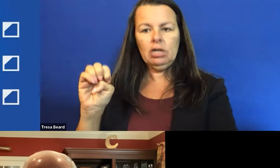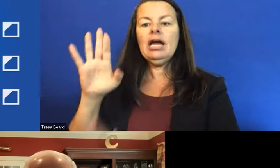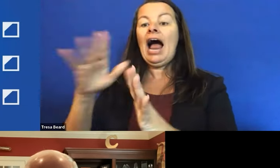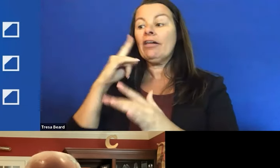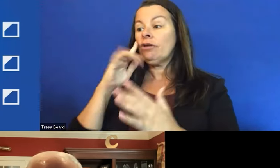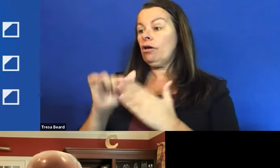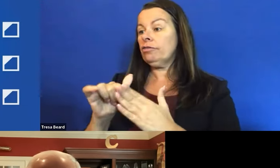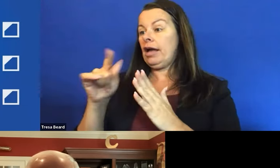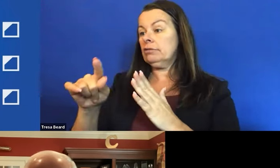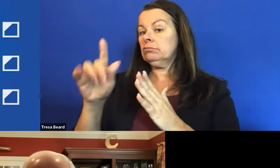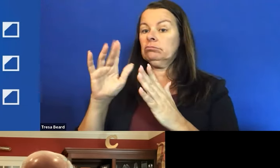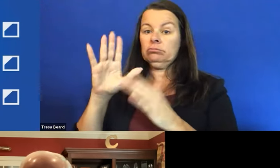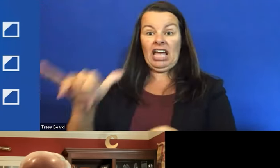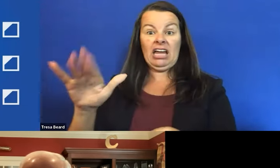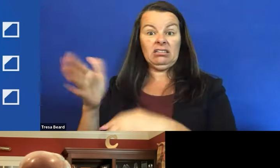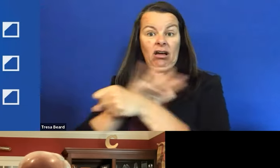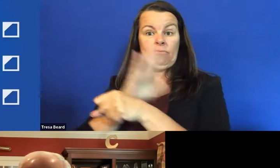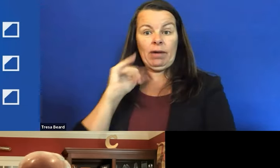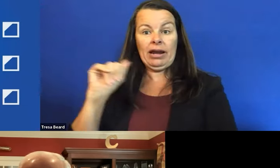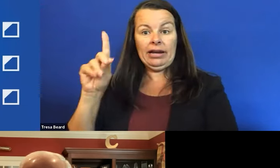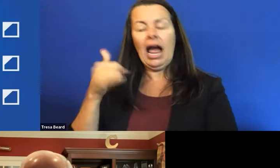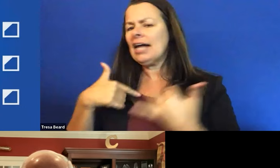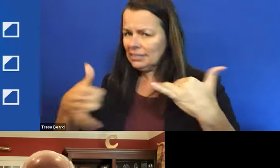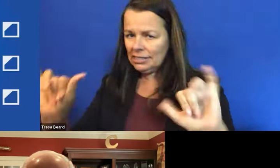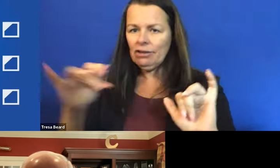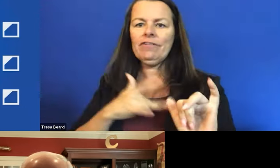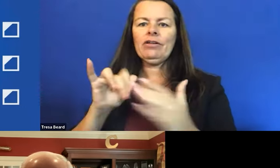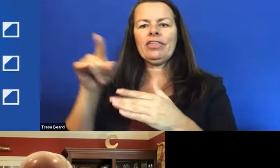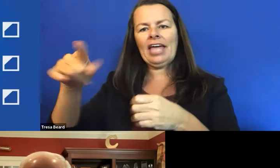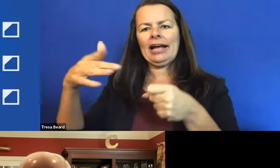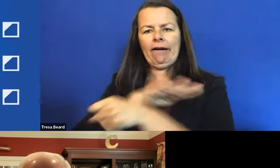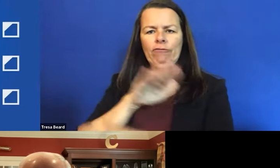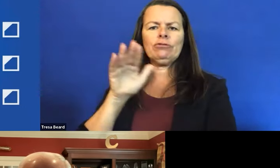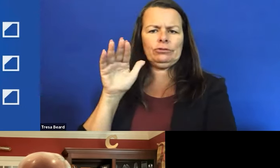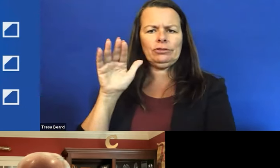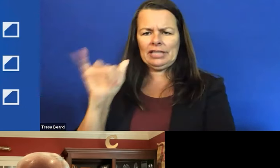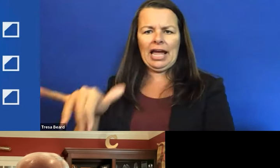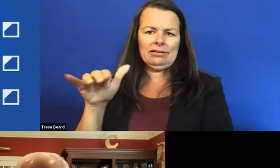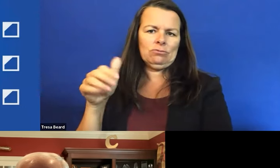by the ADA. I still feel it is covered by the ADA. Now, we tried to get